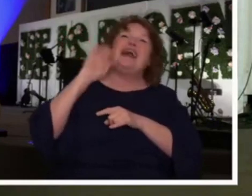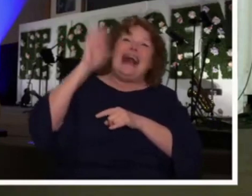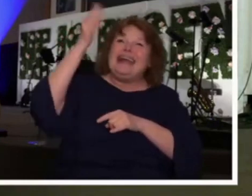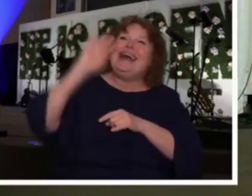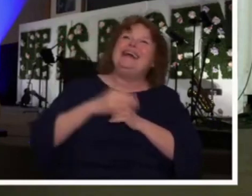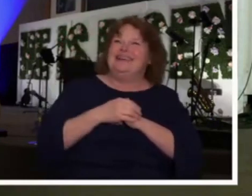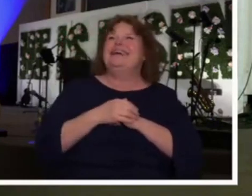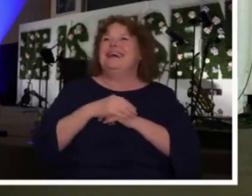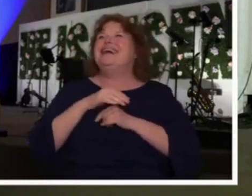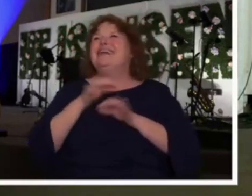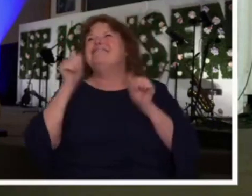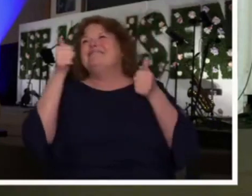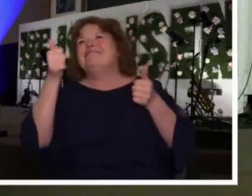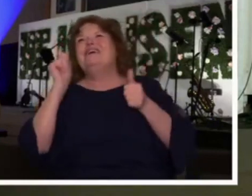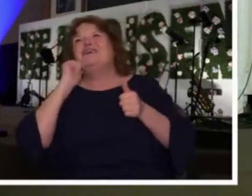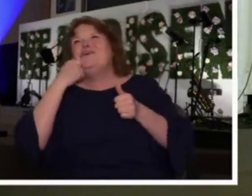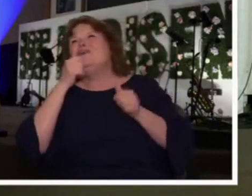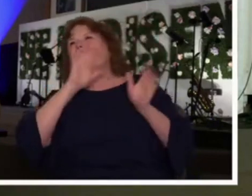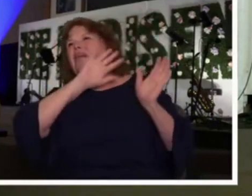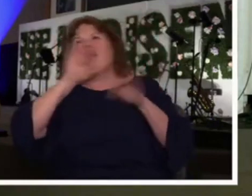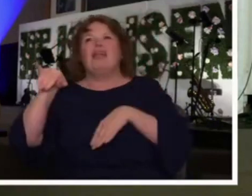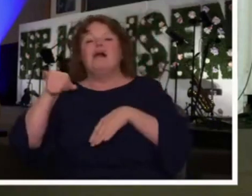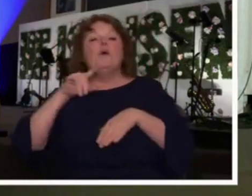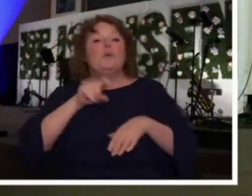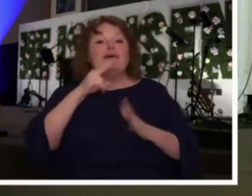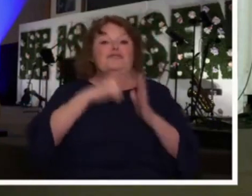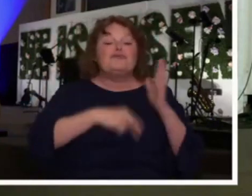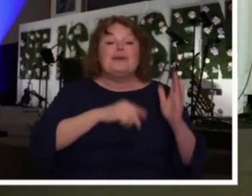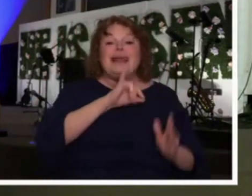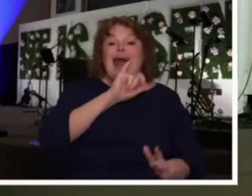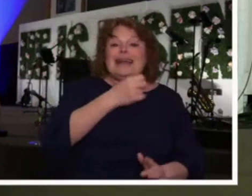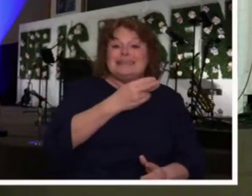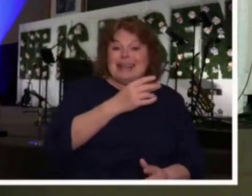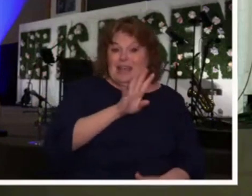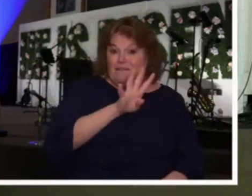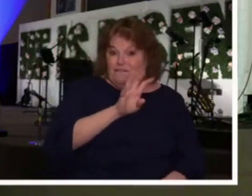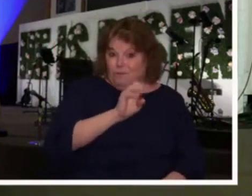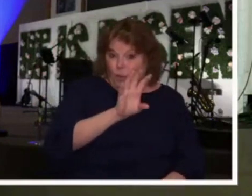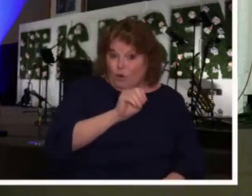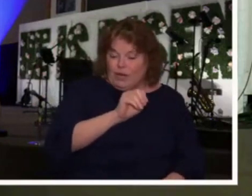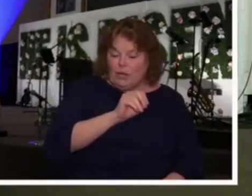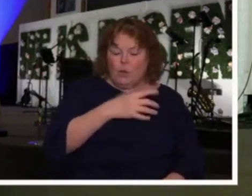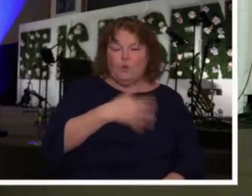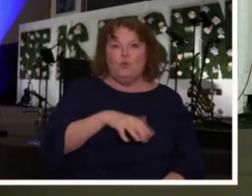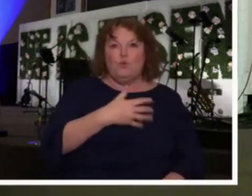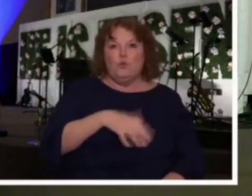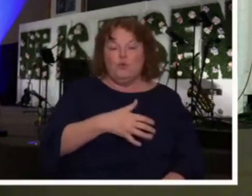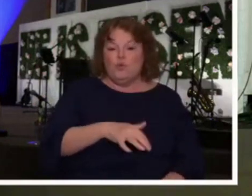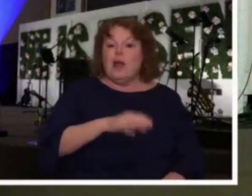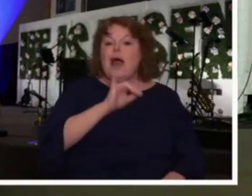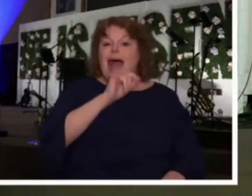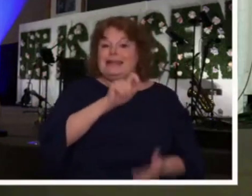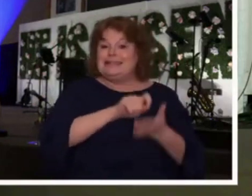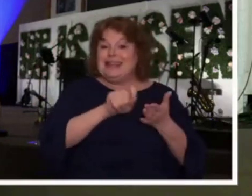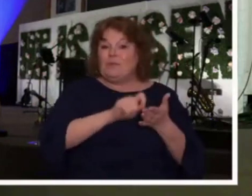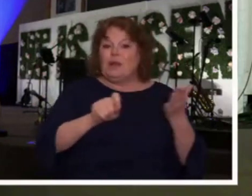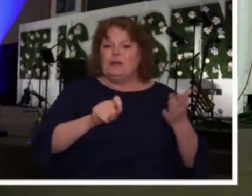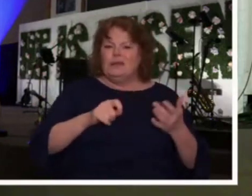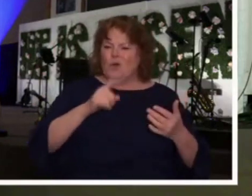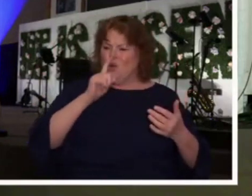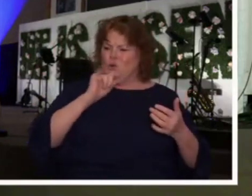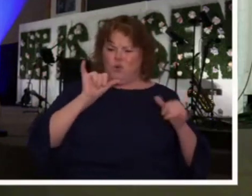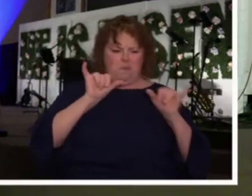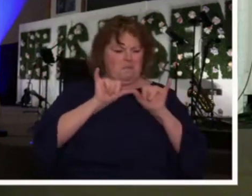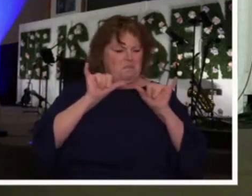need to turn to places like Isaiah chapter 40 and verses 12 to 14 and just hear about God when He says this, who has measured the